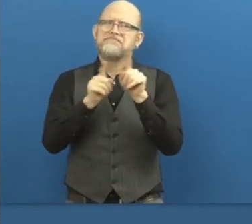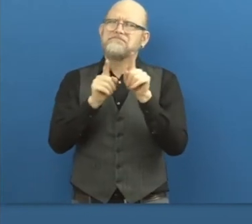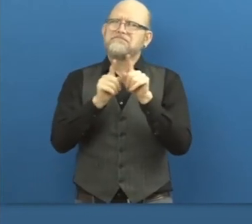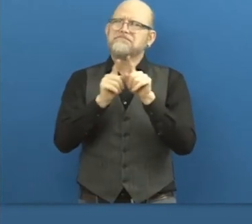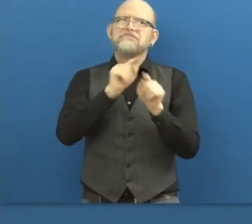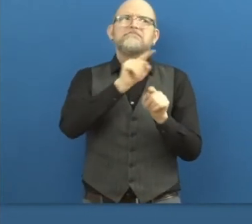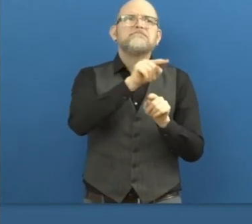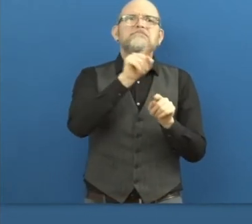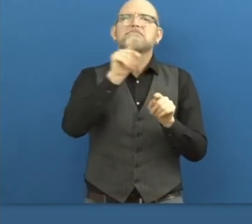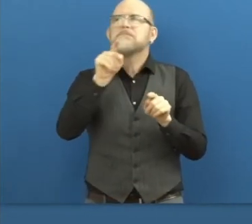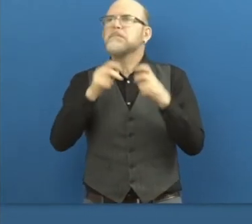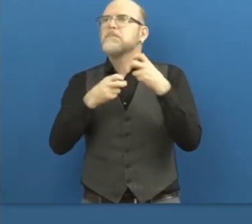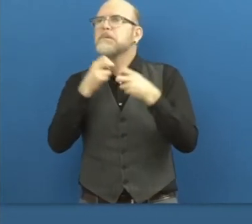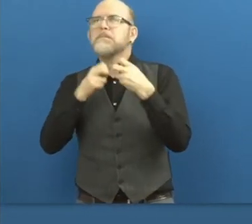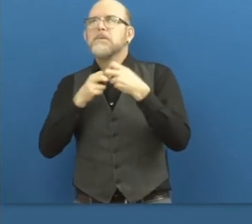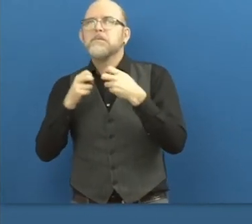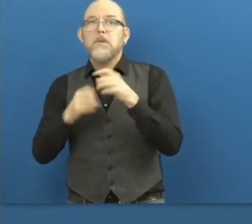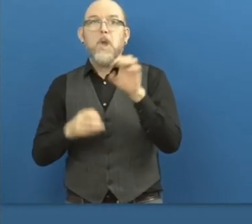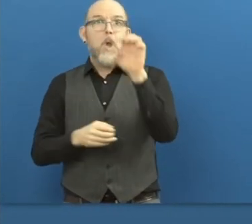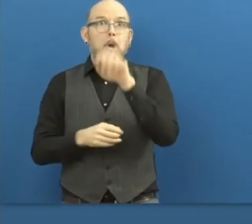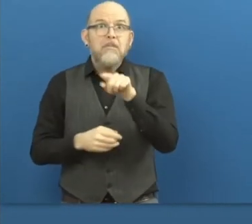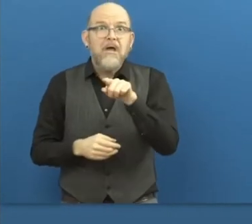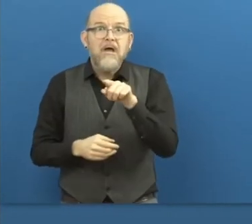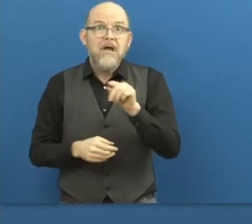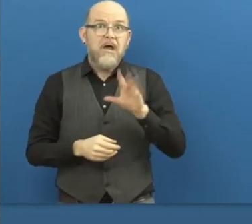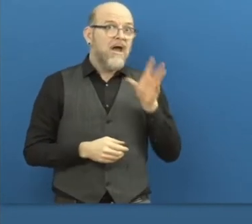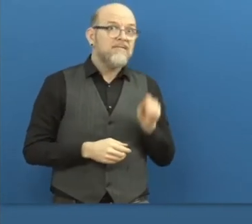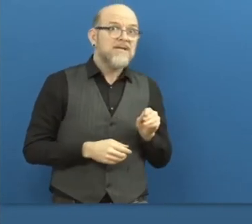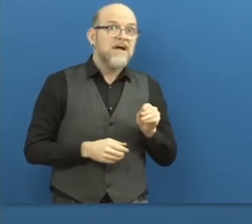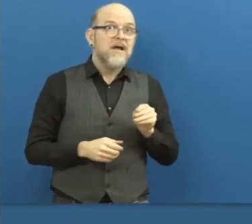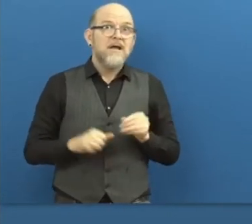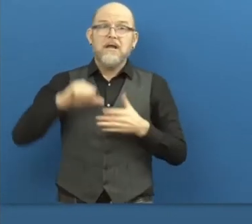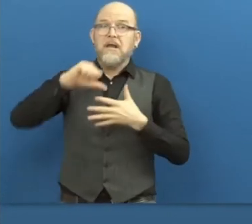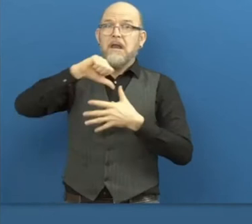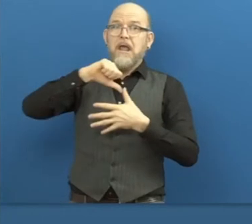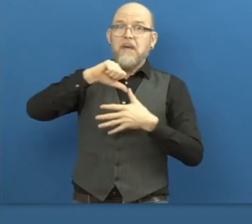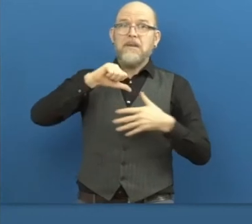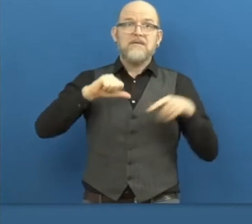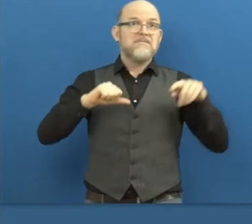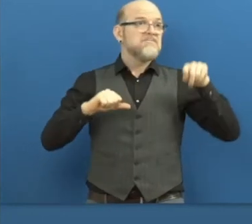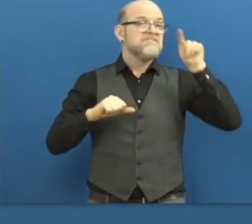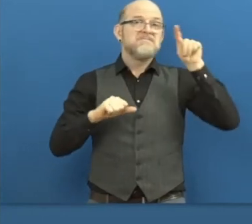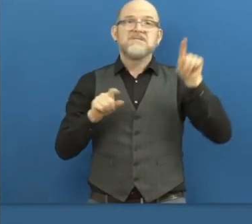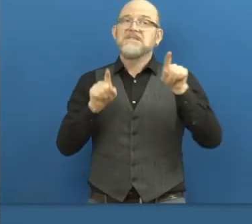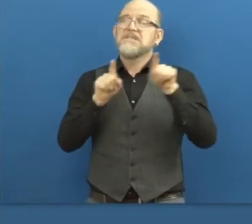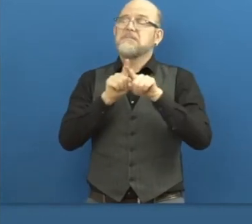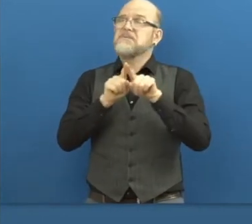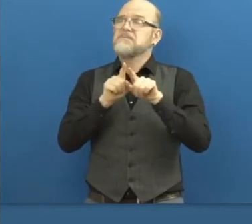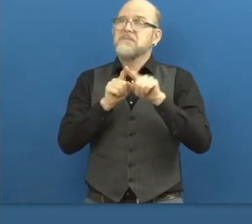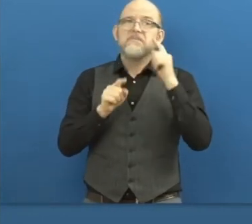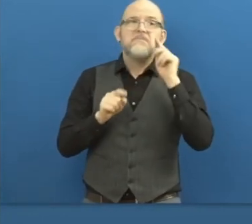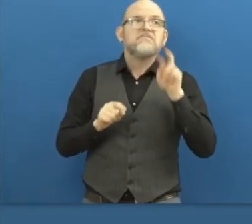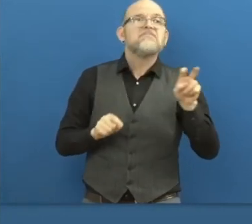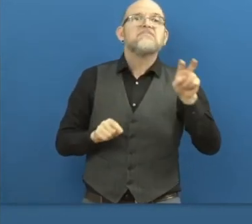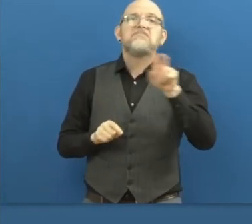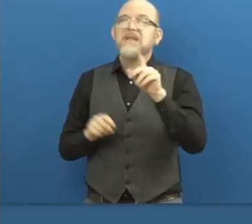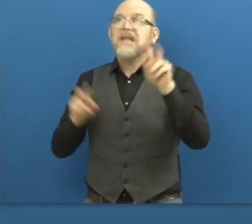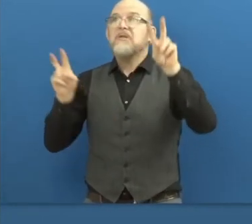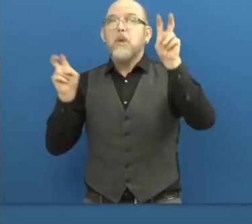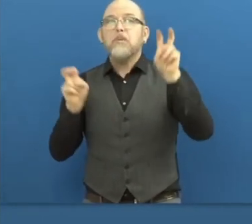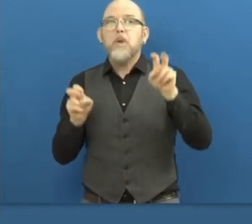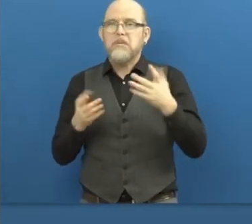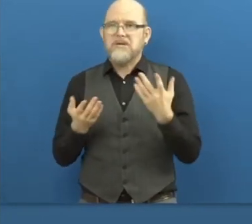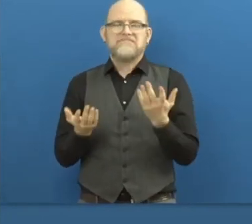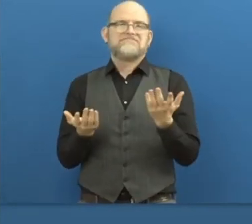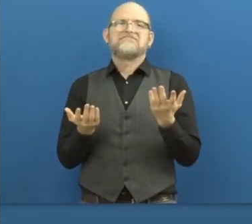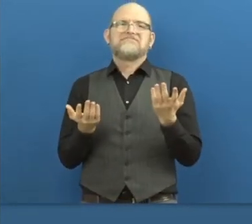if you are in Europe, in Africa, in Latin America, you have very similar issues that